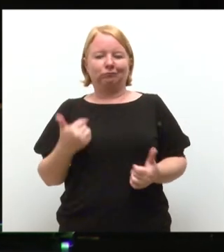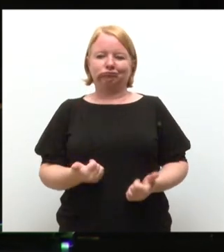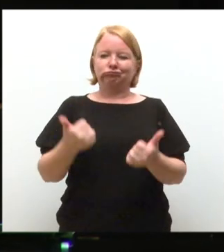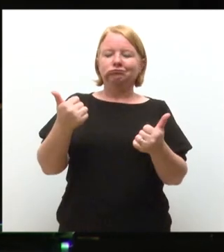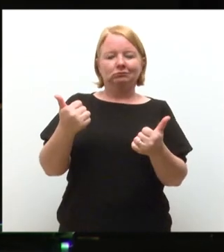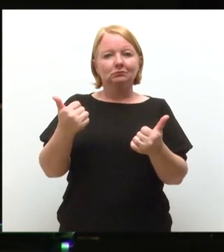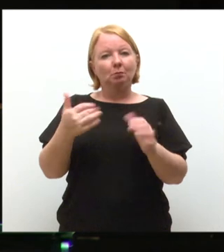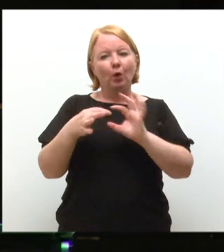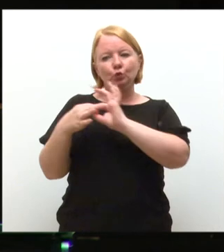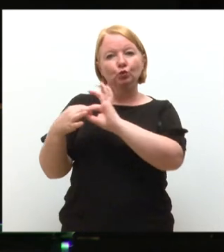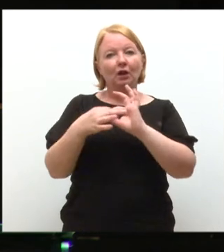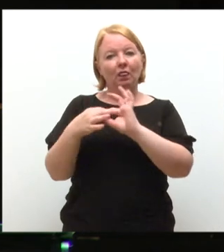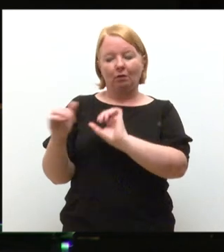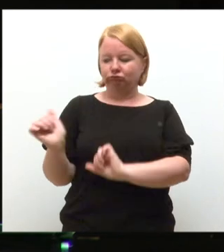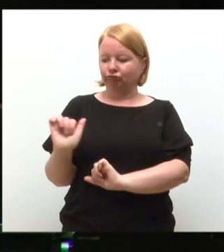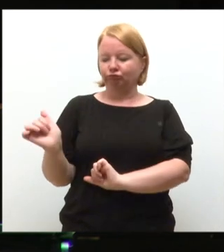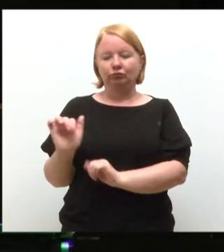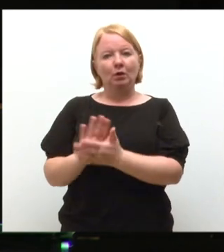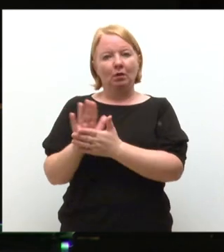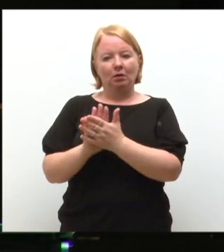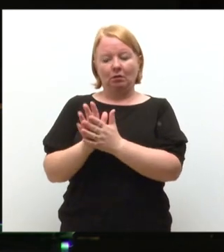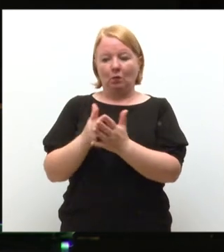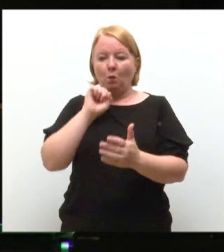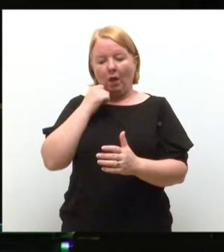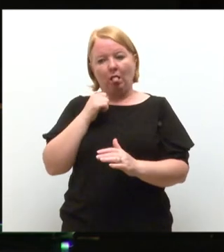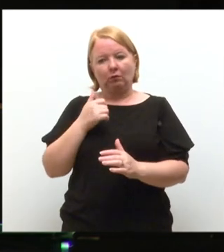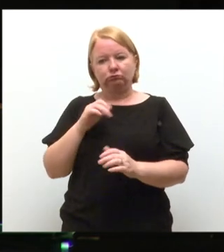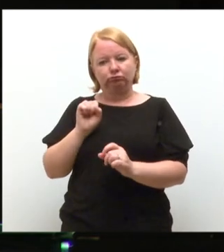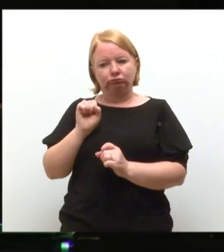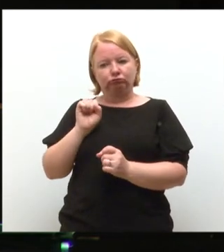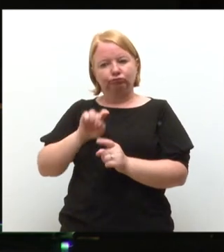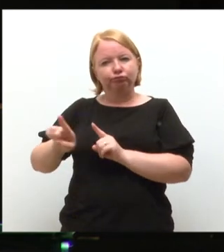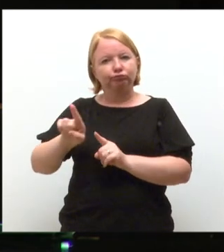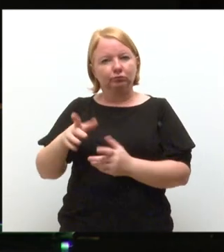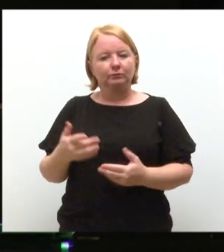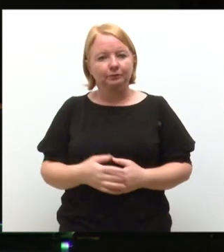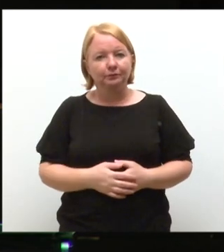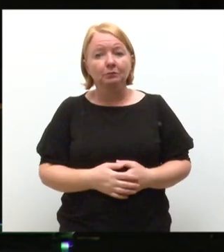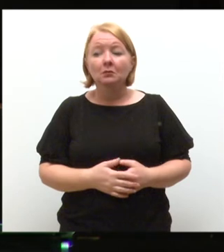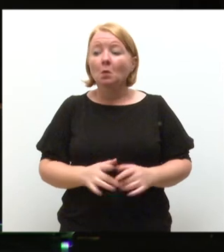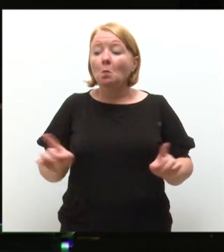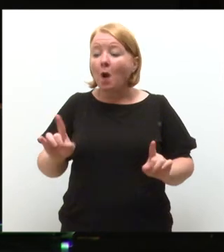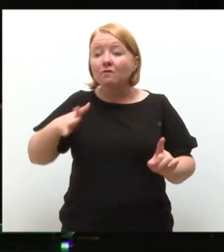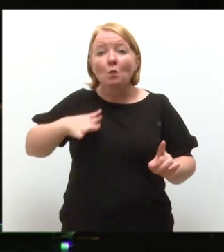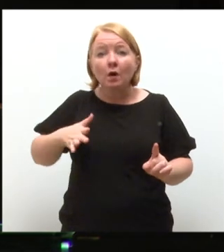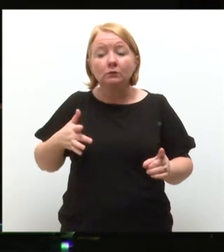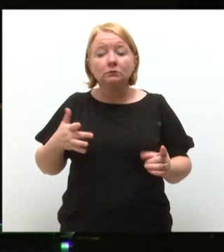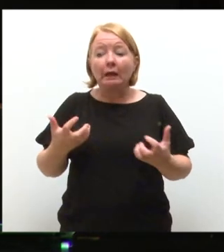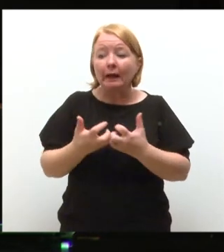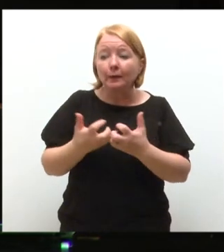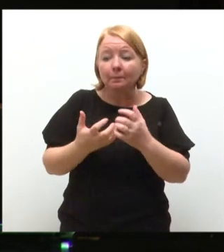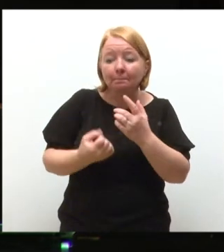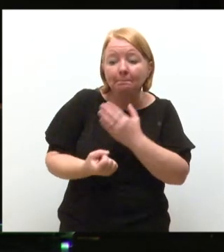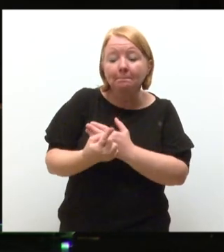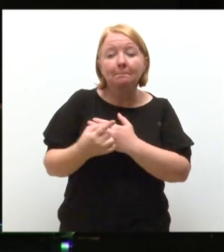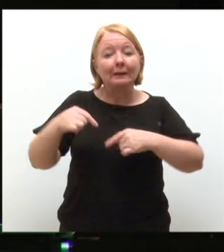Together we will do all we can to ensure that is the case. Whatever you want to do, however you want to make the best